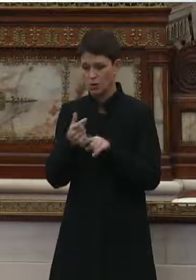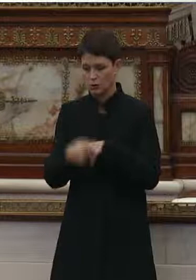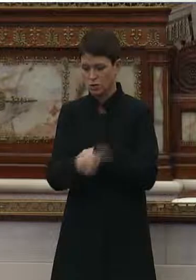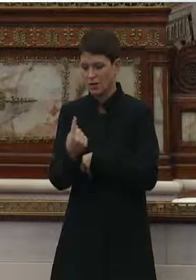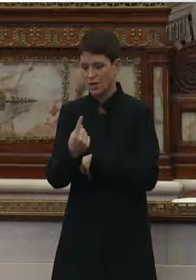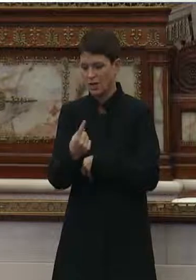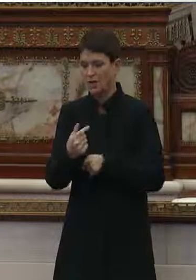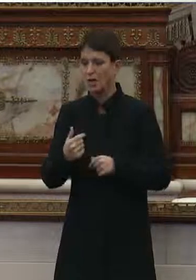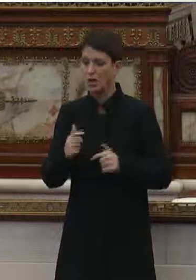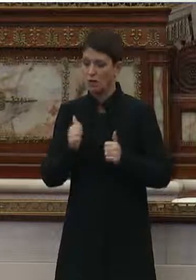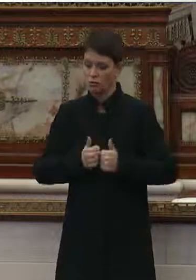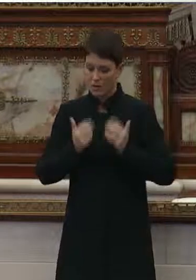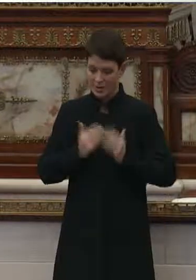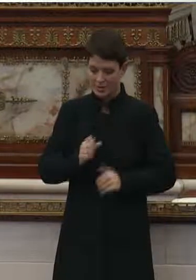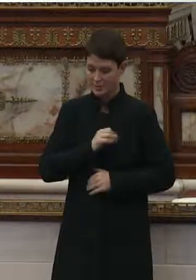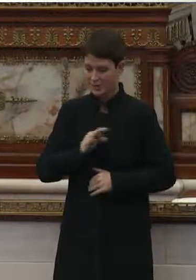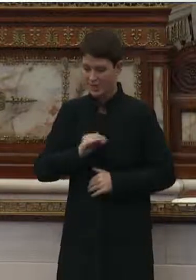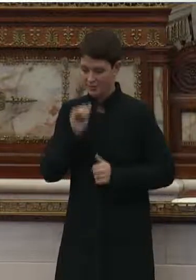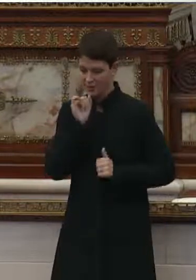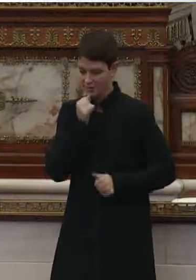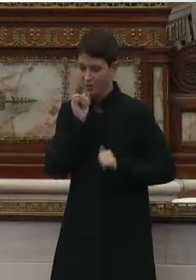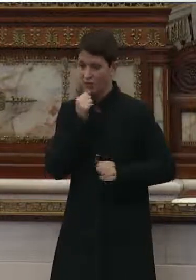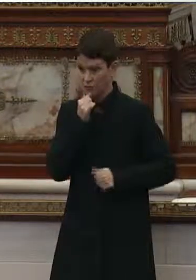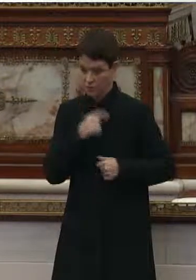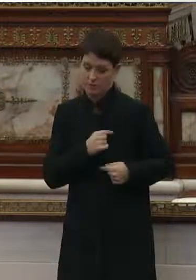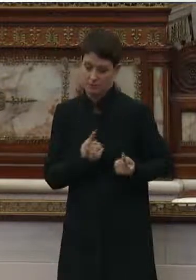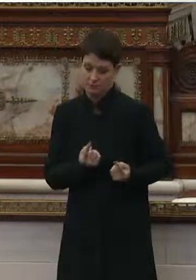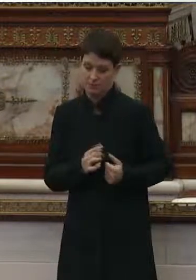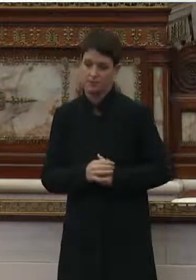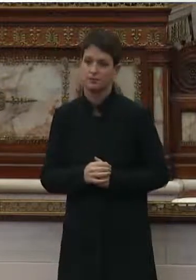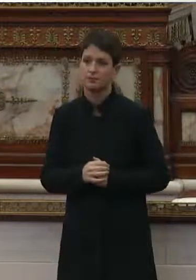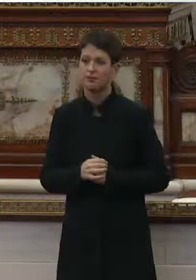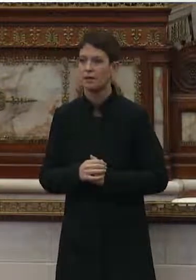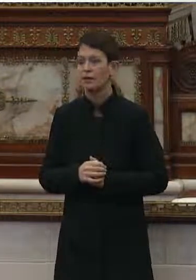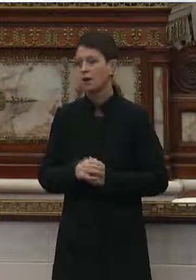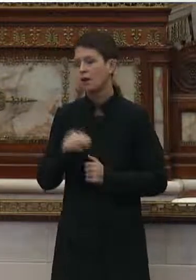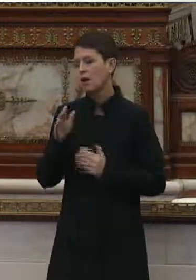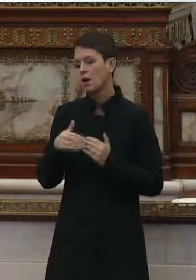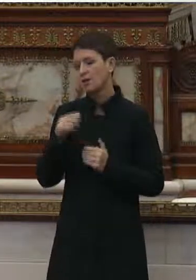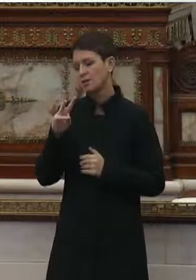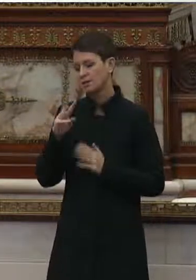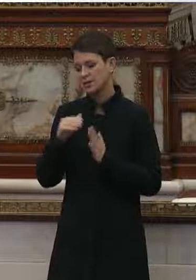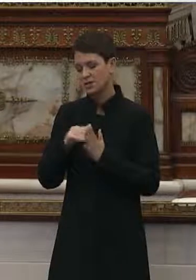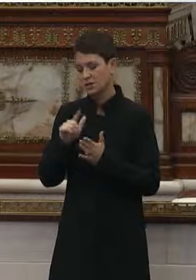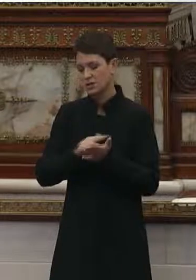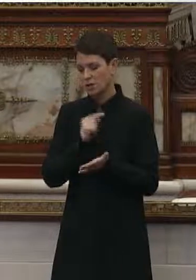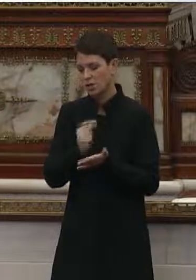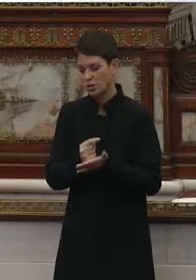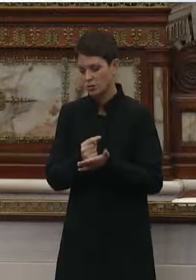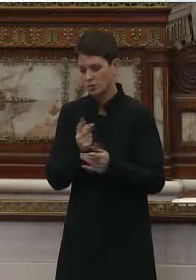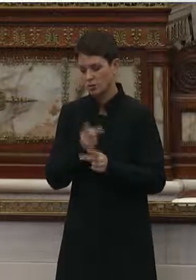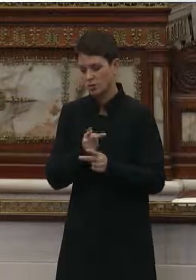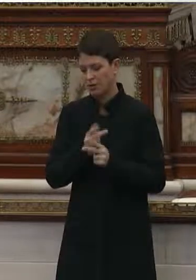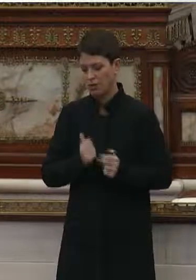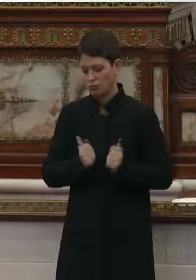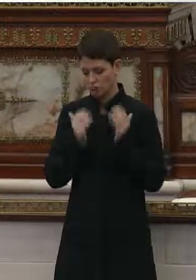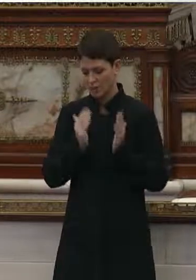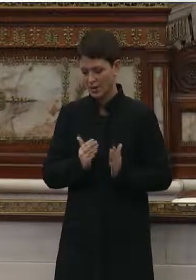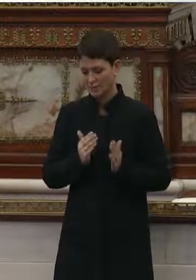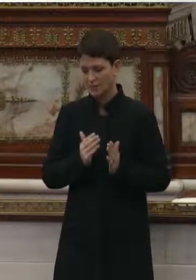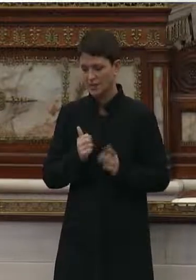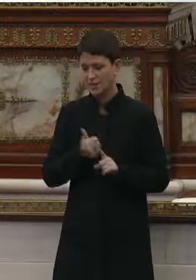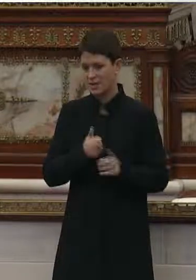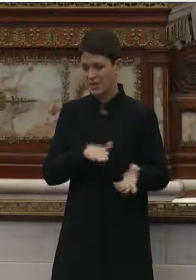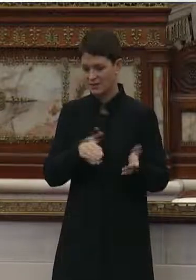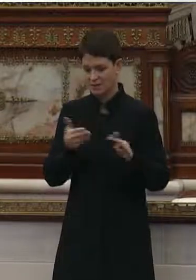on residents and staff who care for them. About almost 6,000 long-term care residents have died